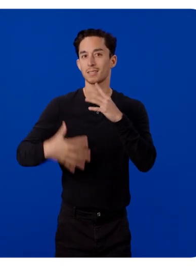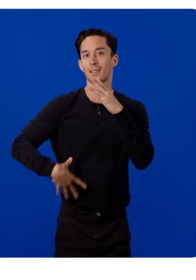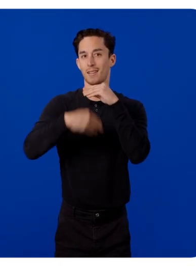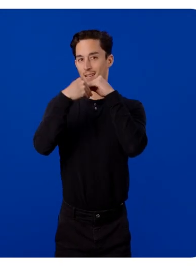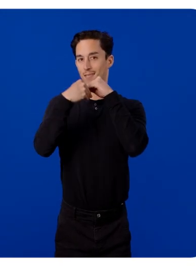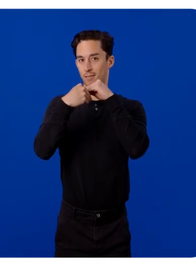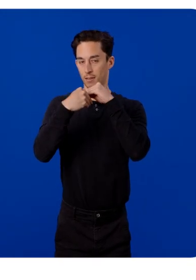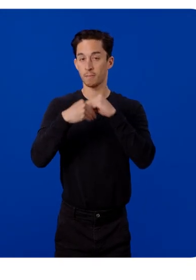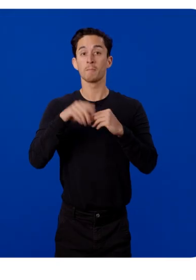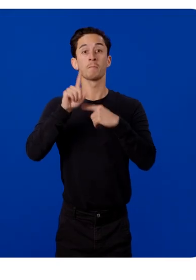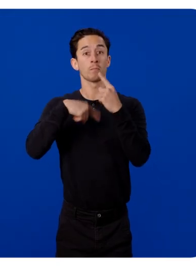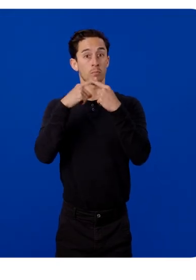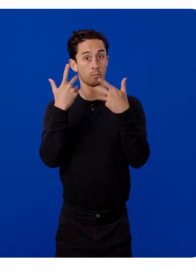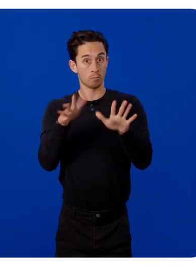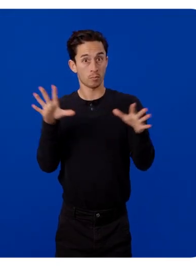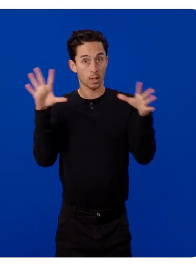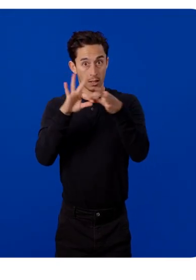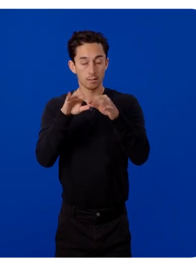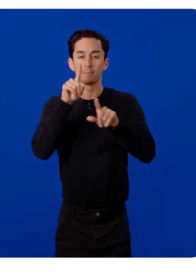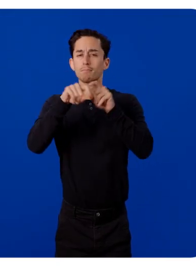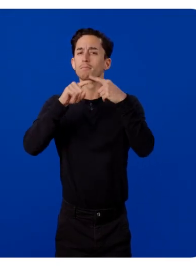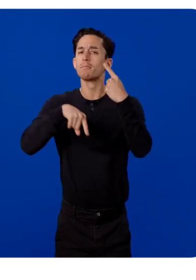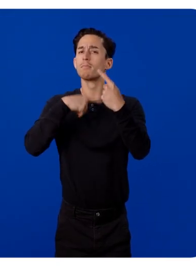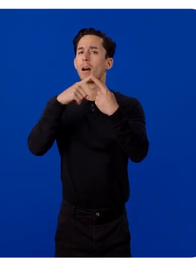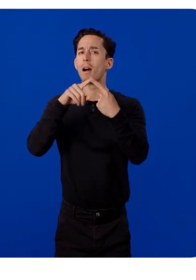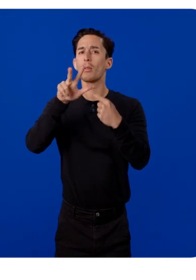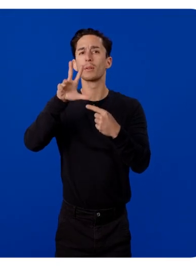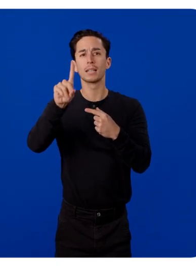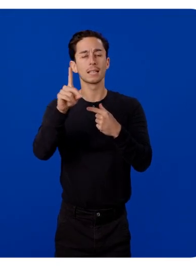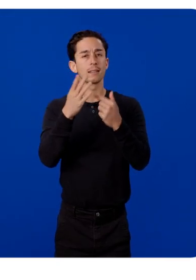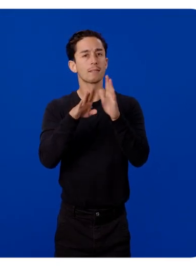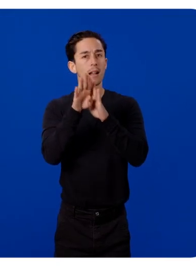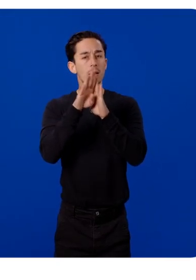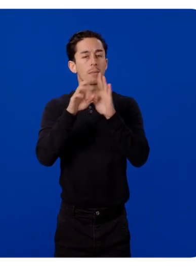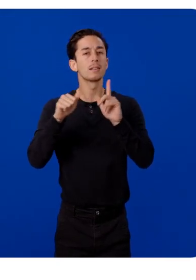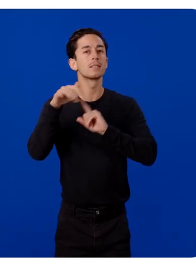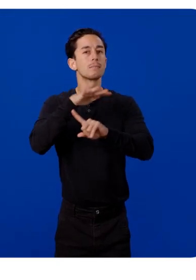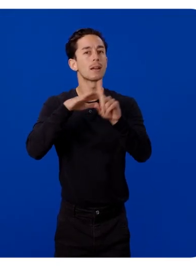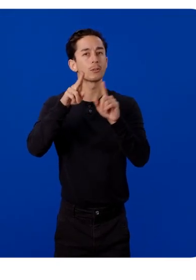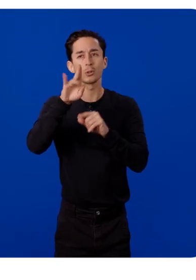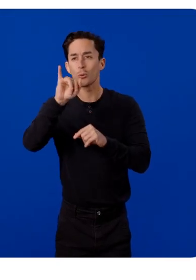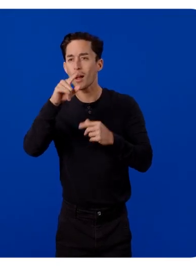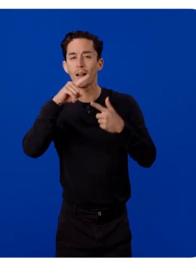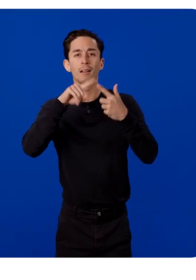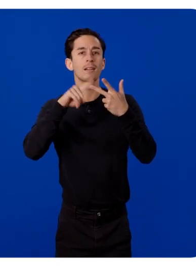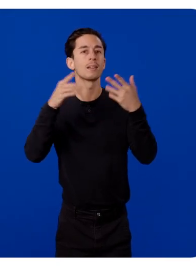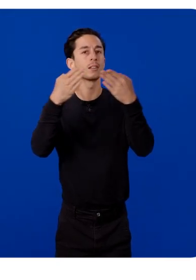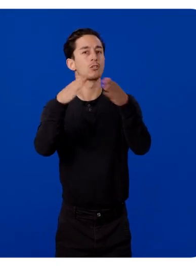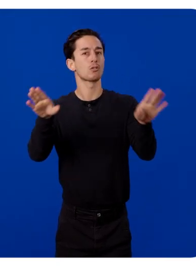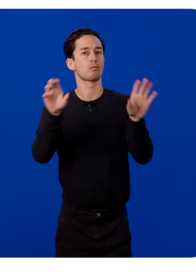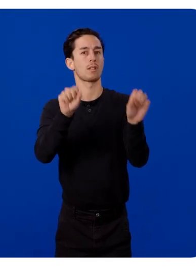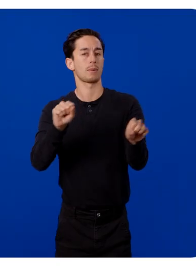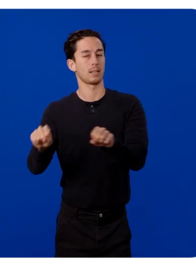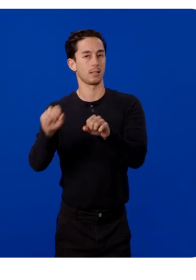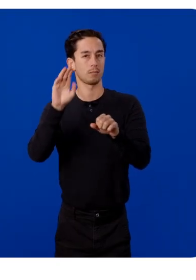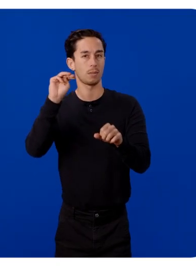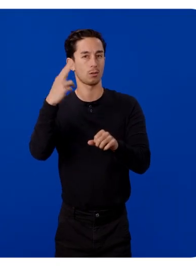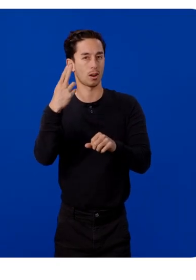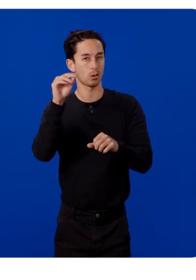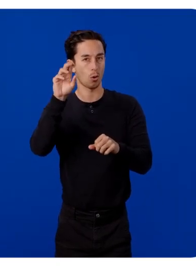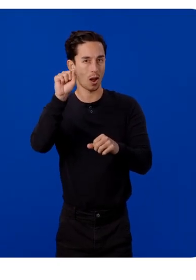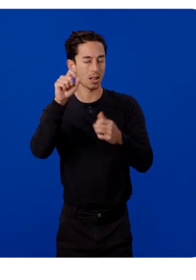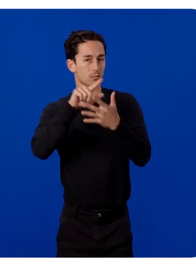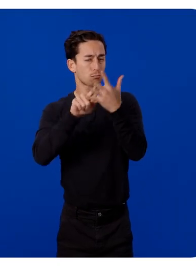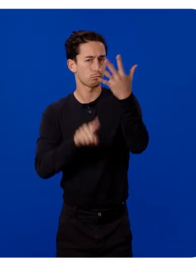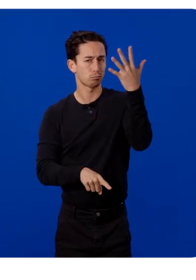added in. Once connected, you can ask questions about 3D development, Spatial UI, general capabilities of MetaHorizon